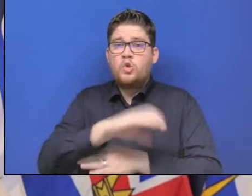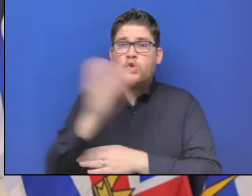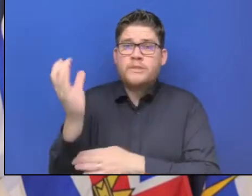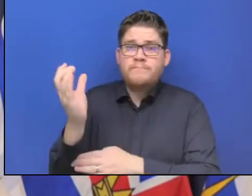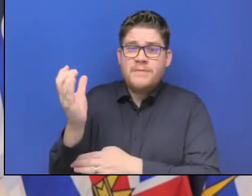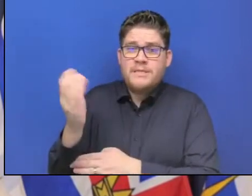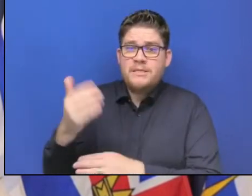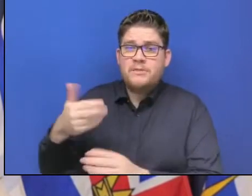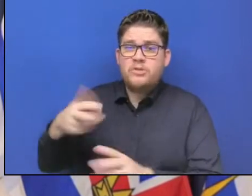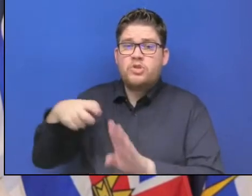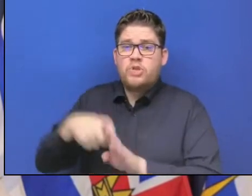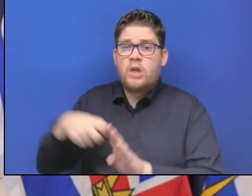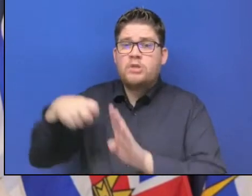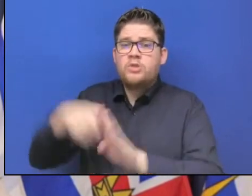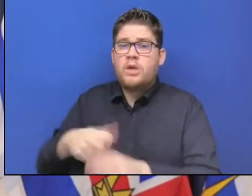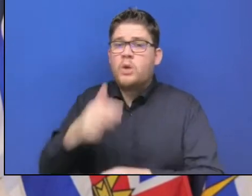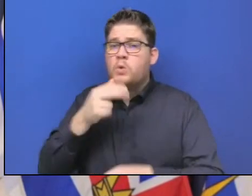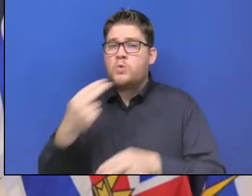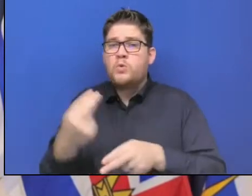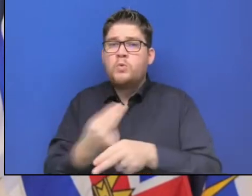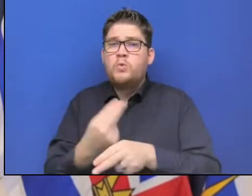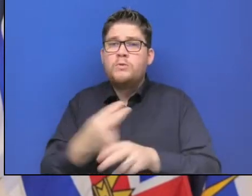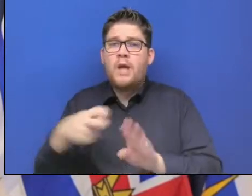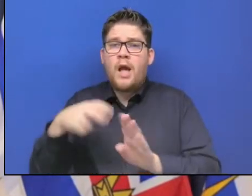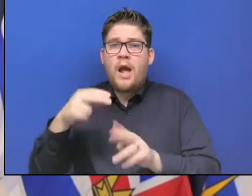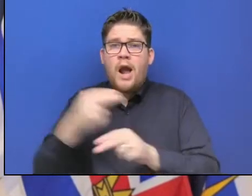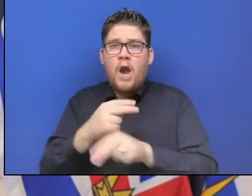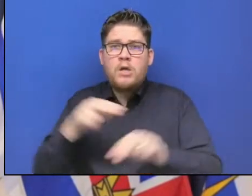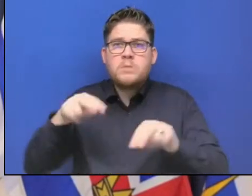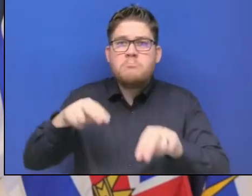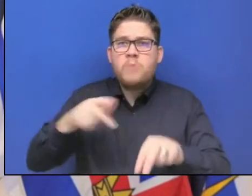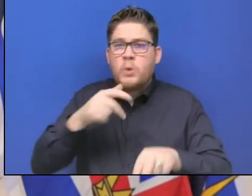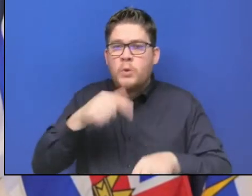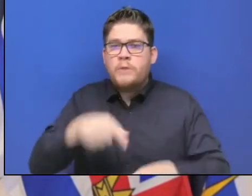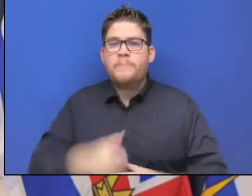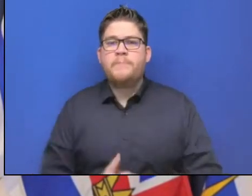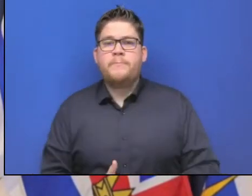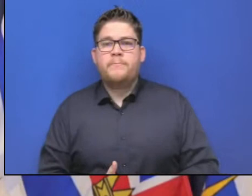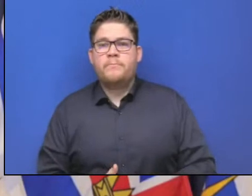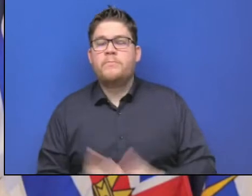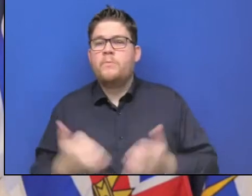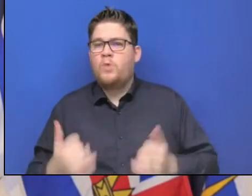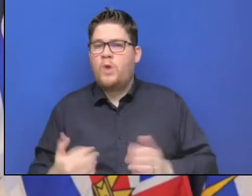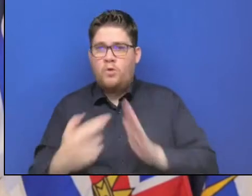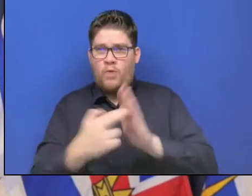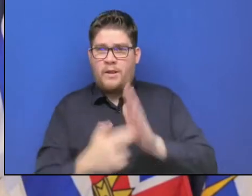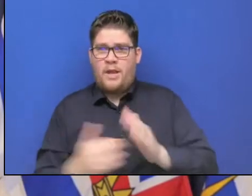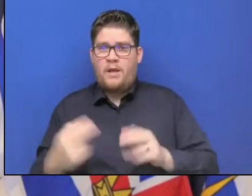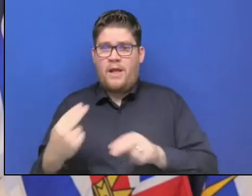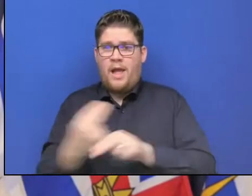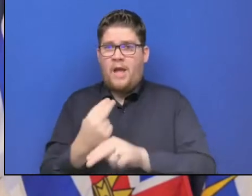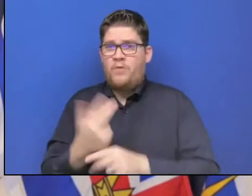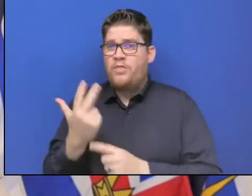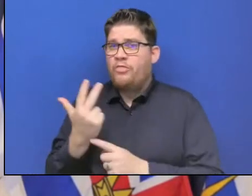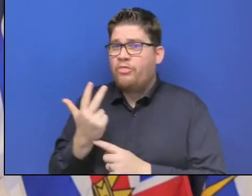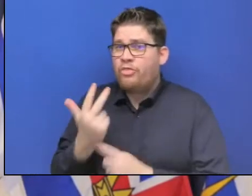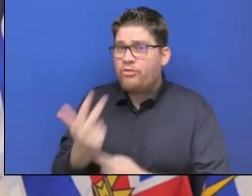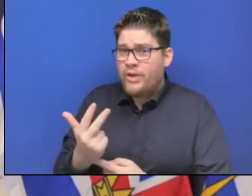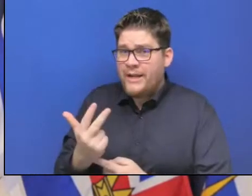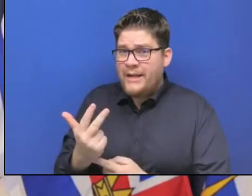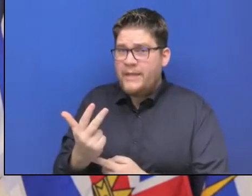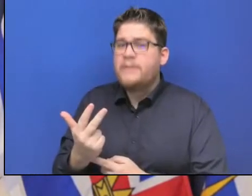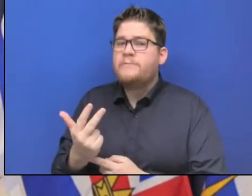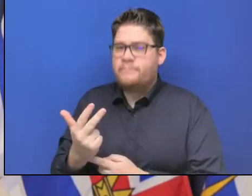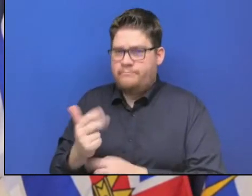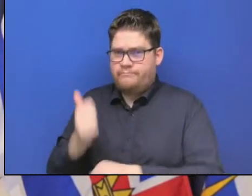the restrictions that are in place on Highway 3 right now are really around helping get goods into communities in BC where there